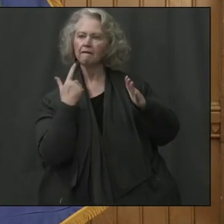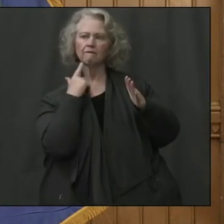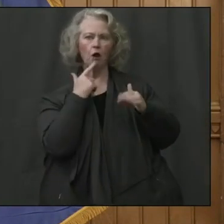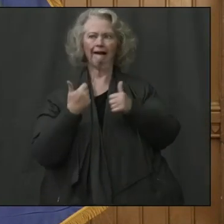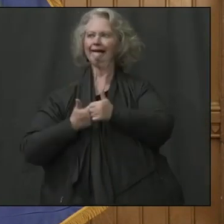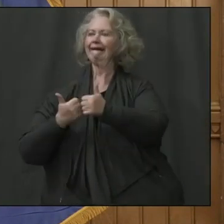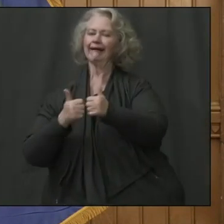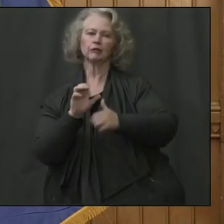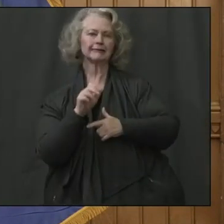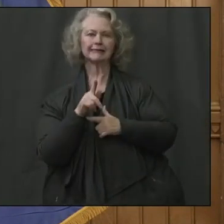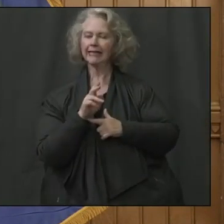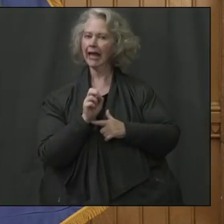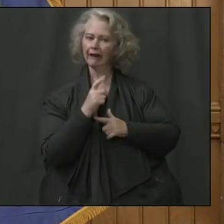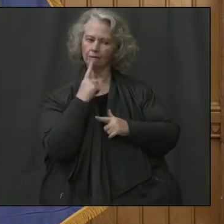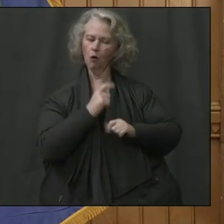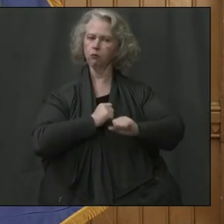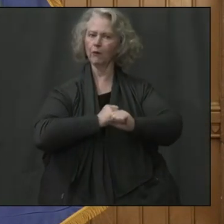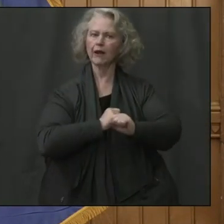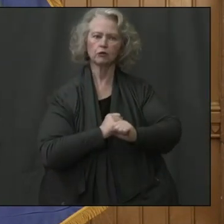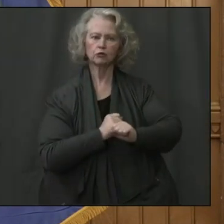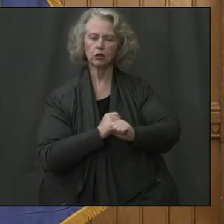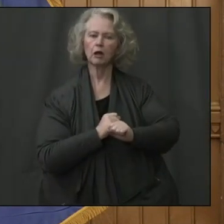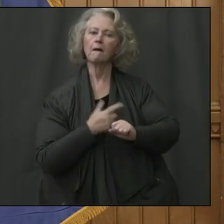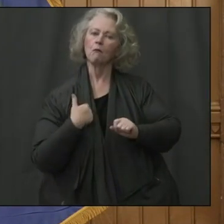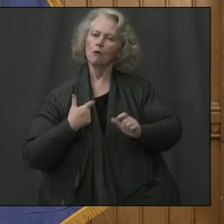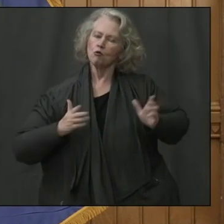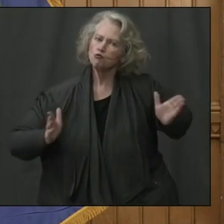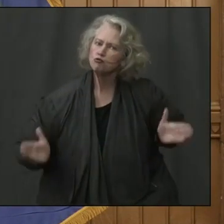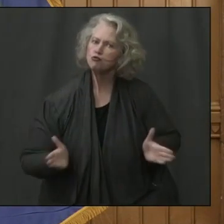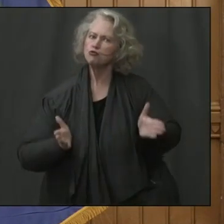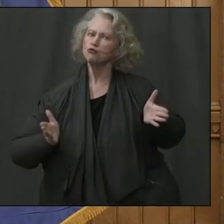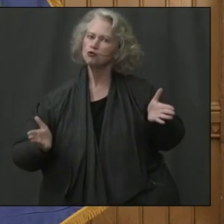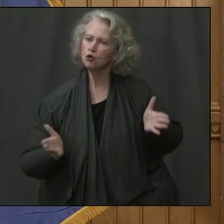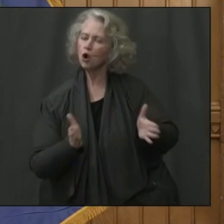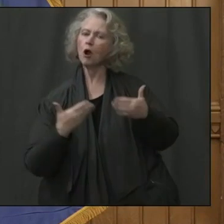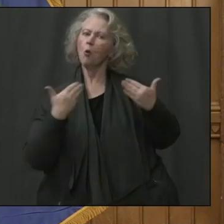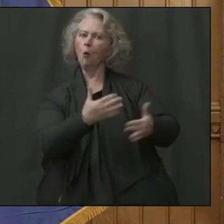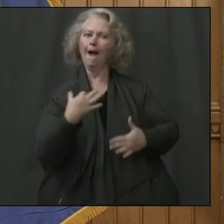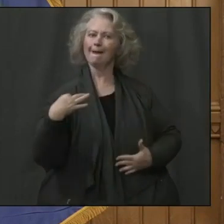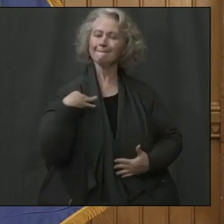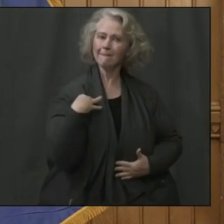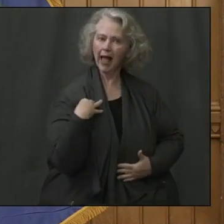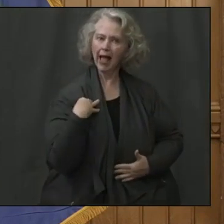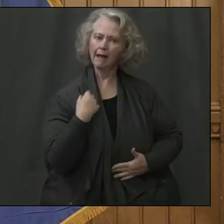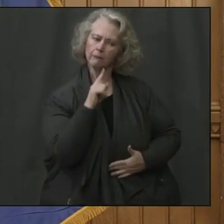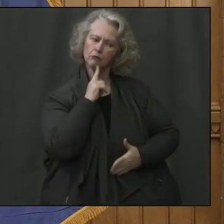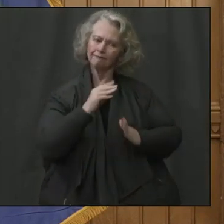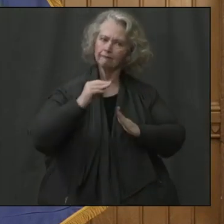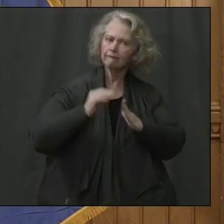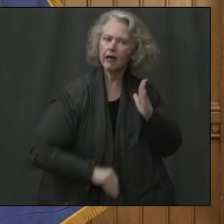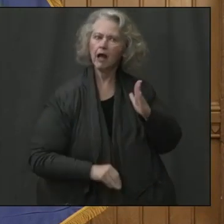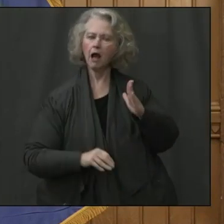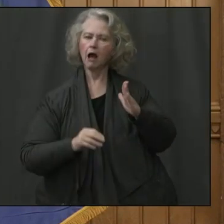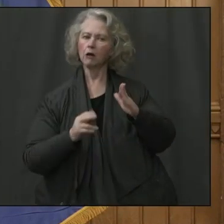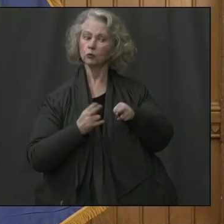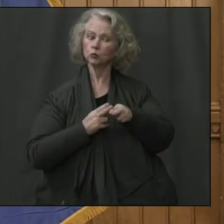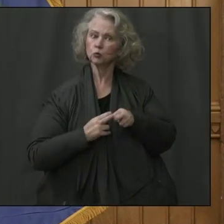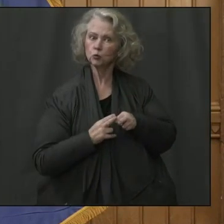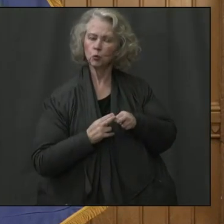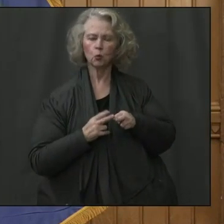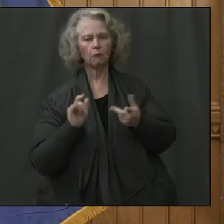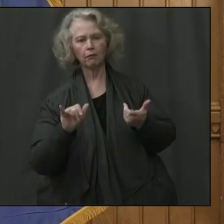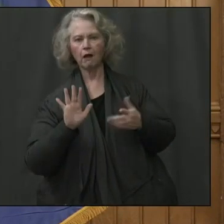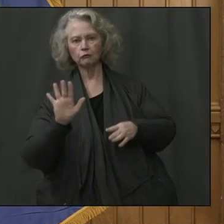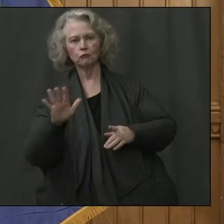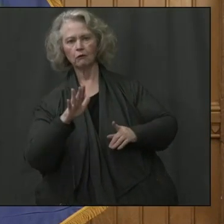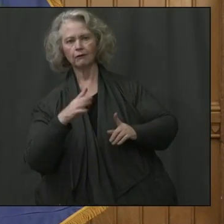paycheck protection. What we can do is urge you get your application in thoroughly and early, and that will advantage you. And